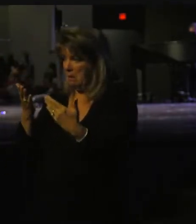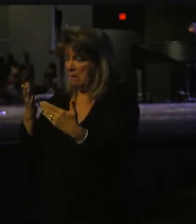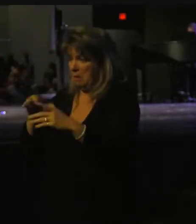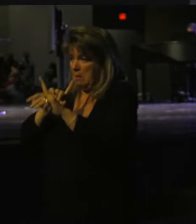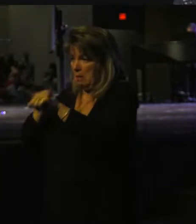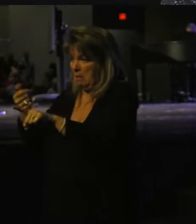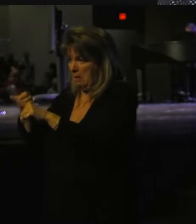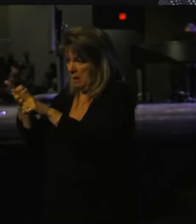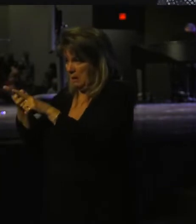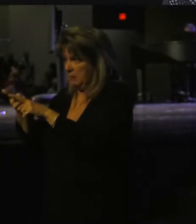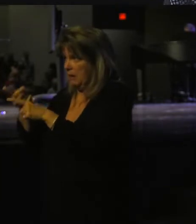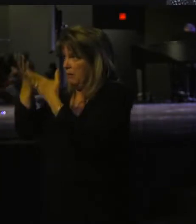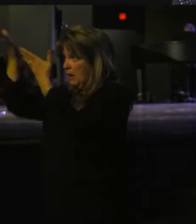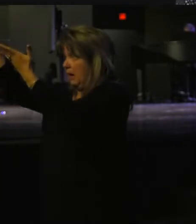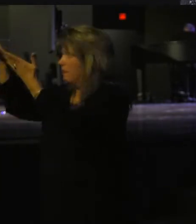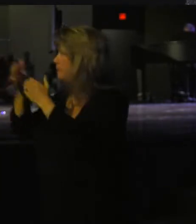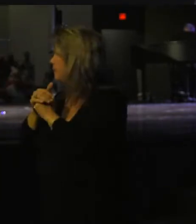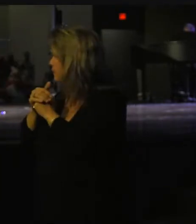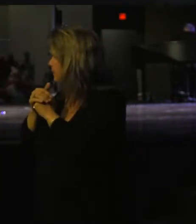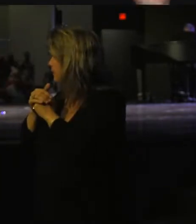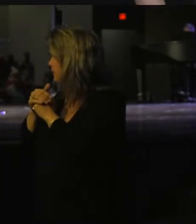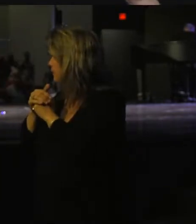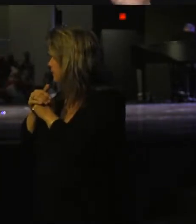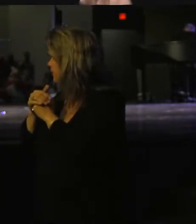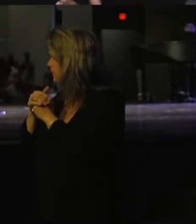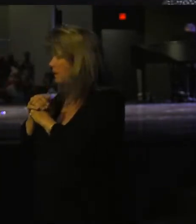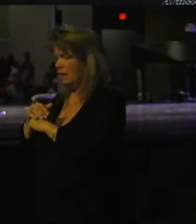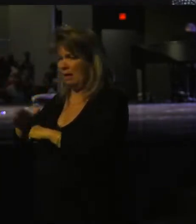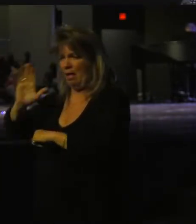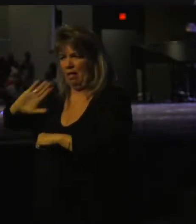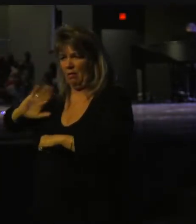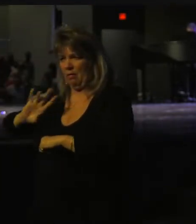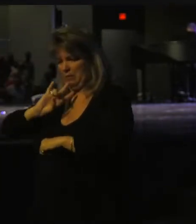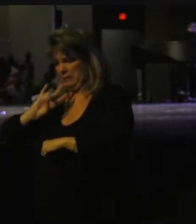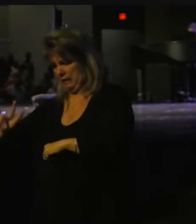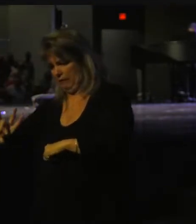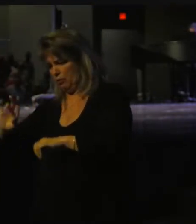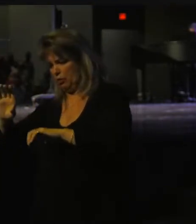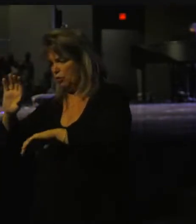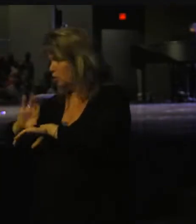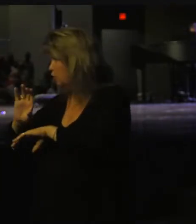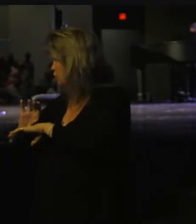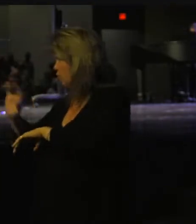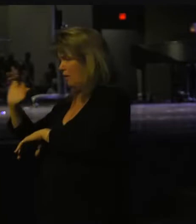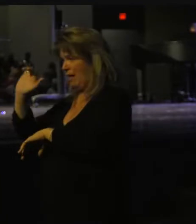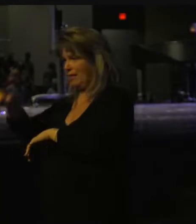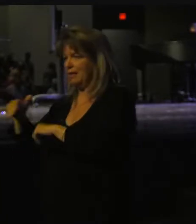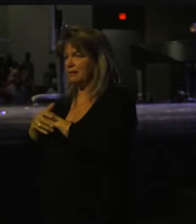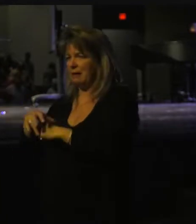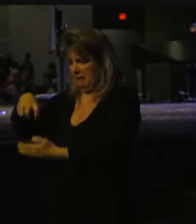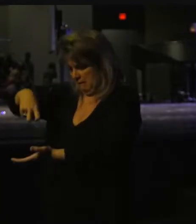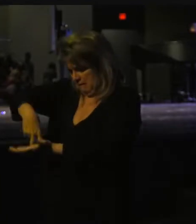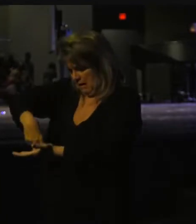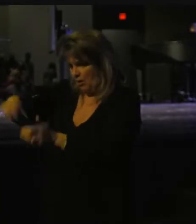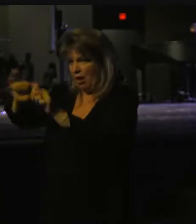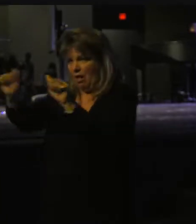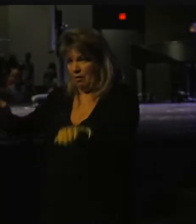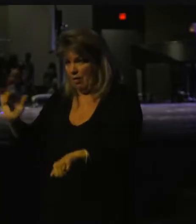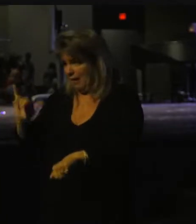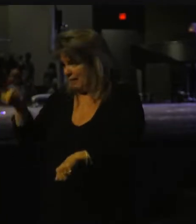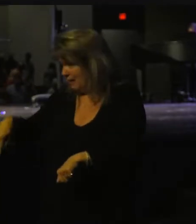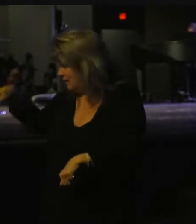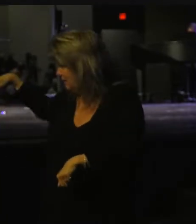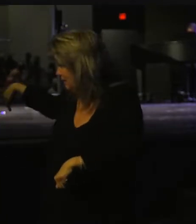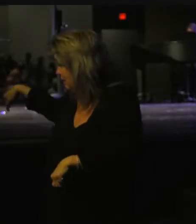to him. When I was seven years old at a church kind of like this, I knelt down at an altar a lot like